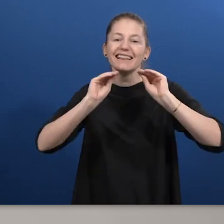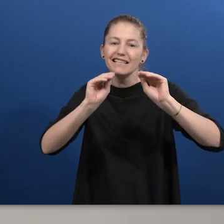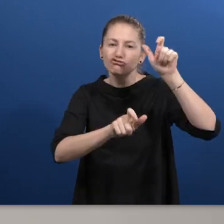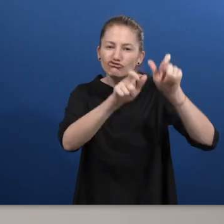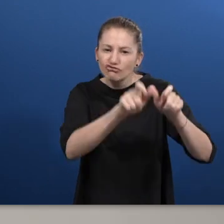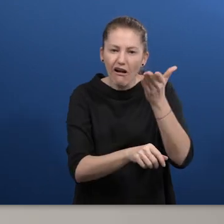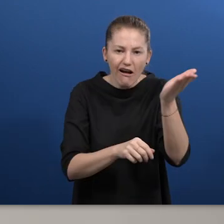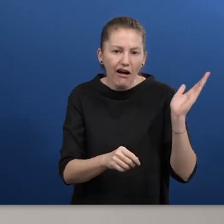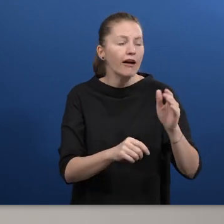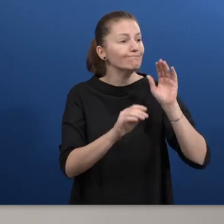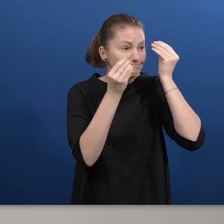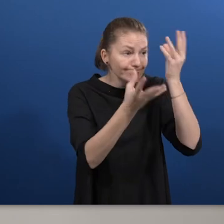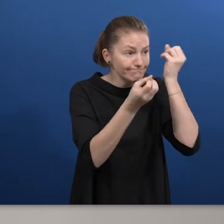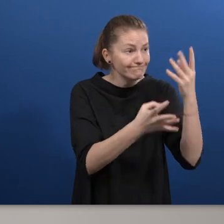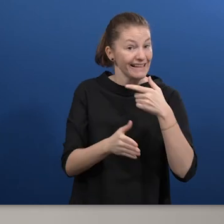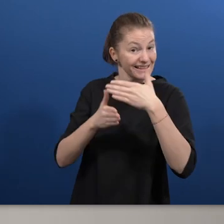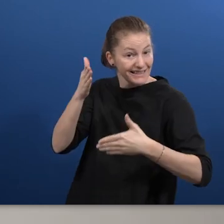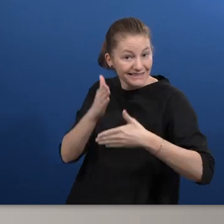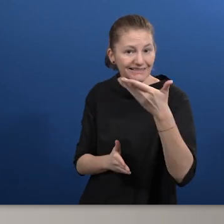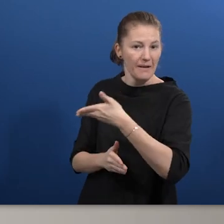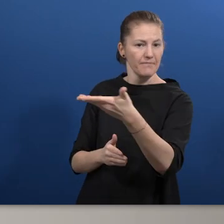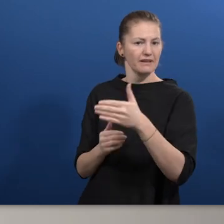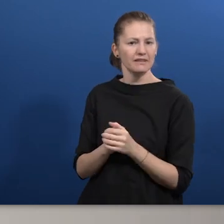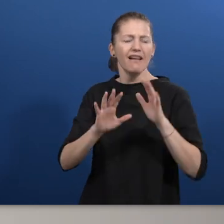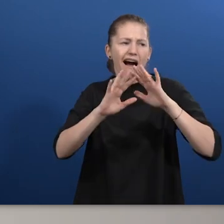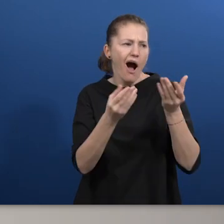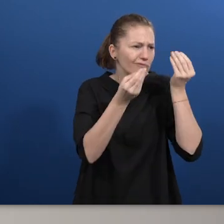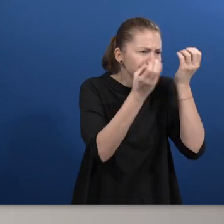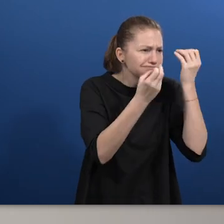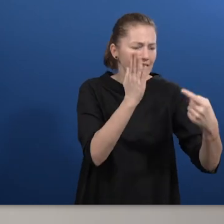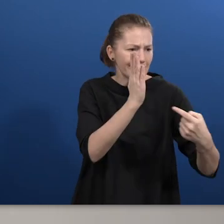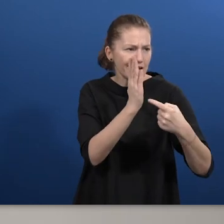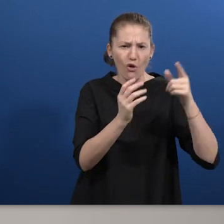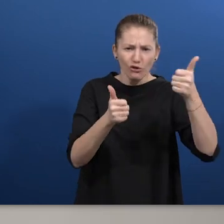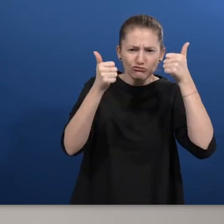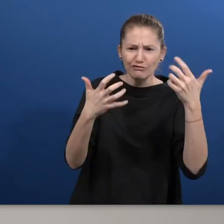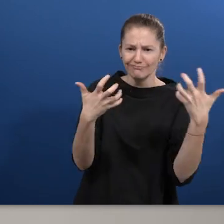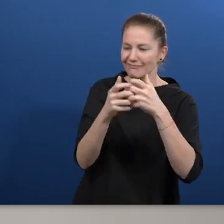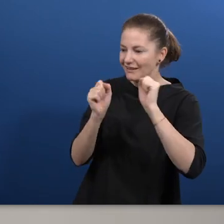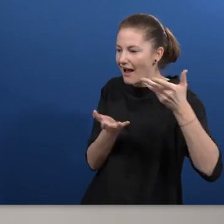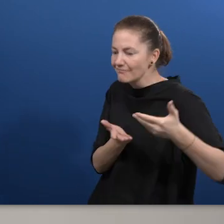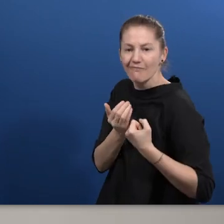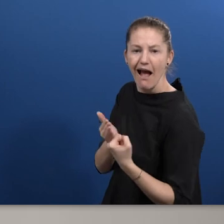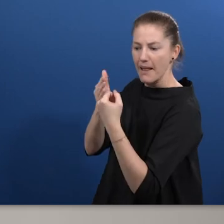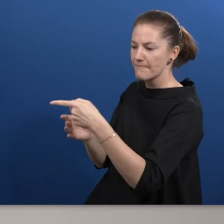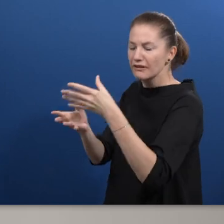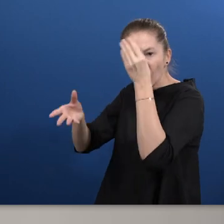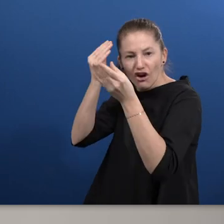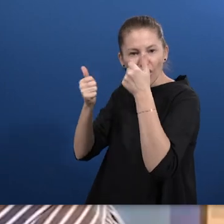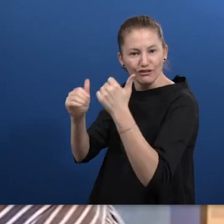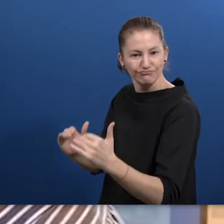Working with 500 plus companies, we've trained and placed in jobs about 1085